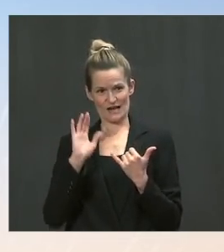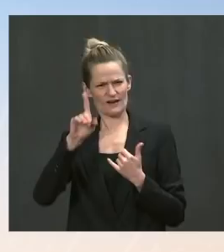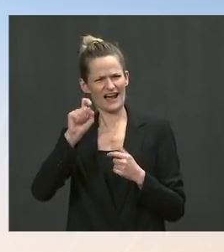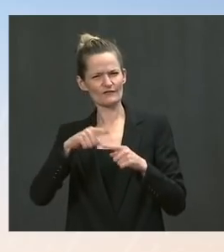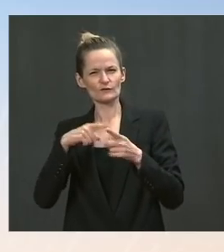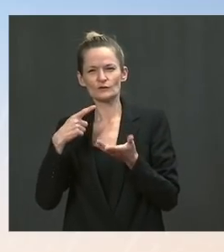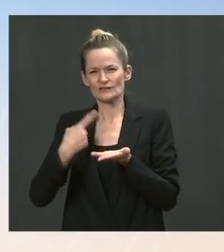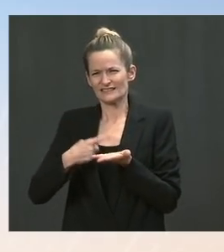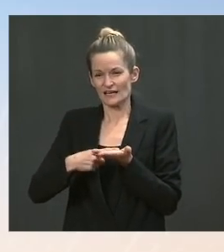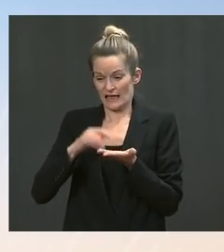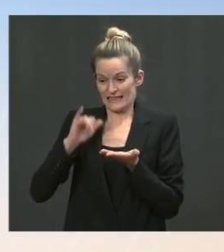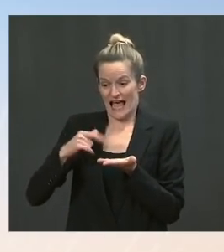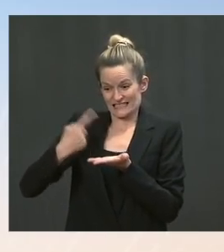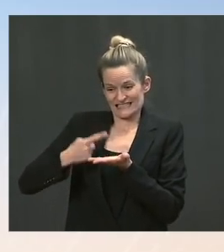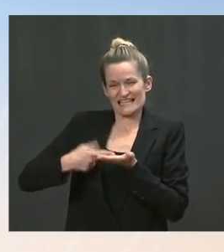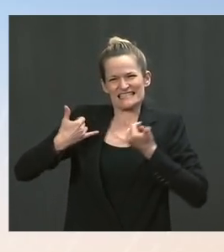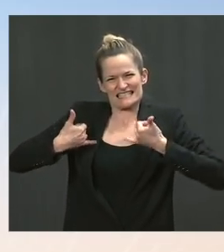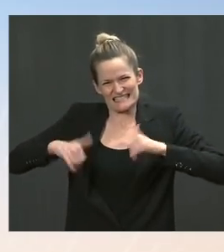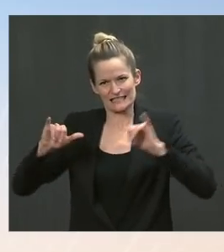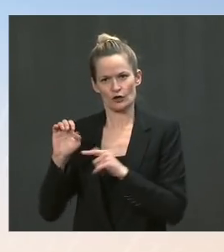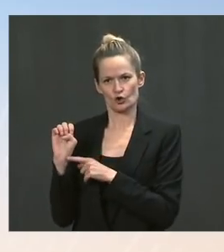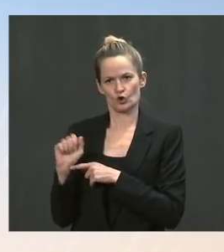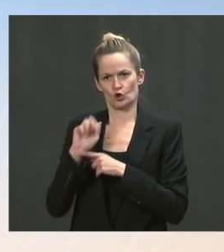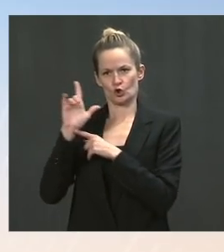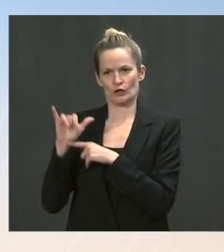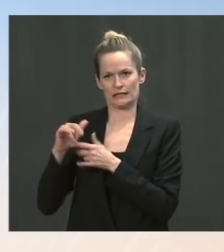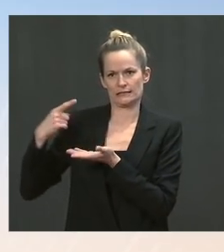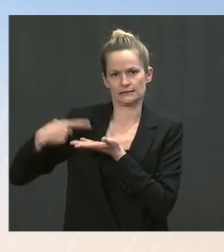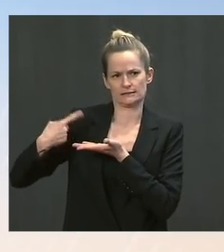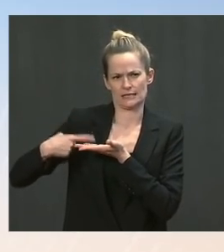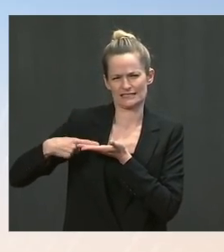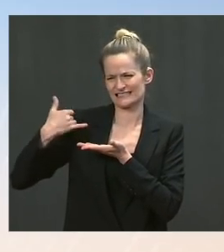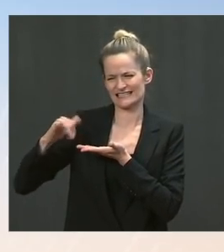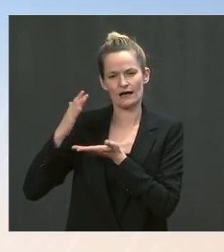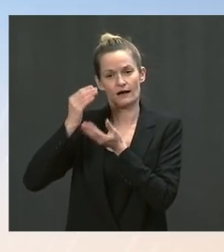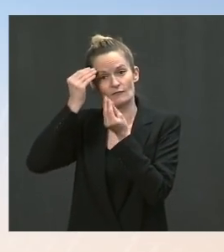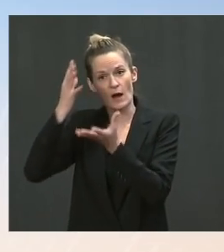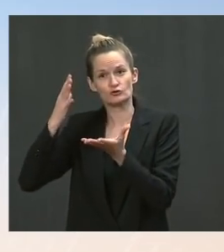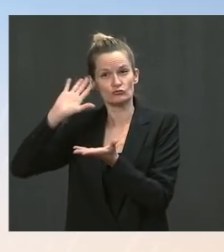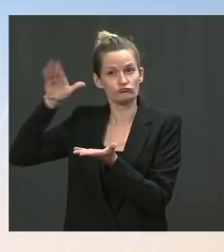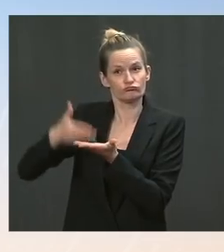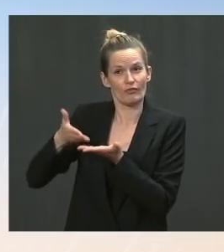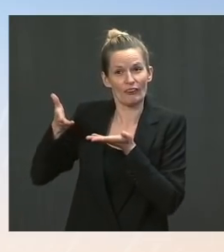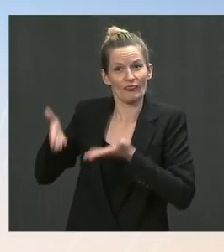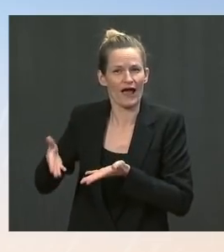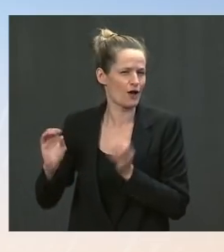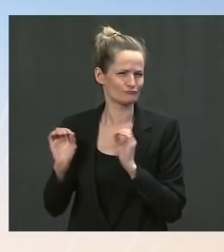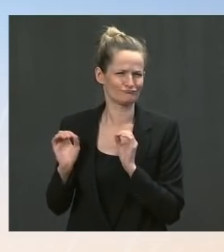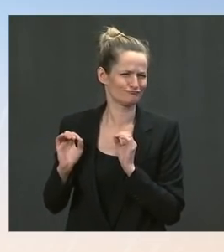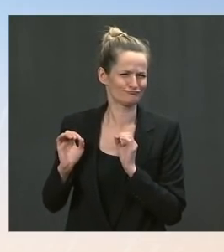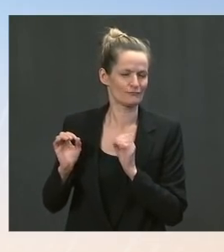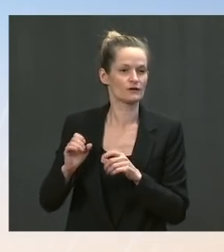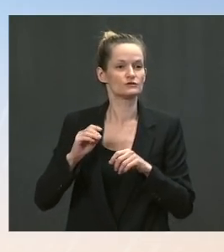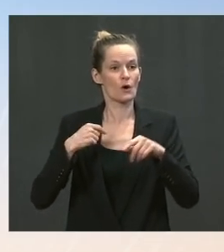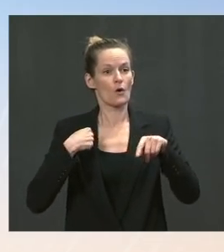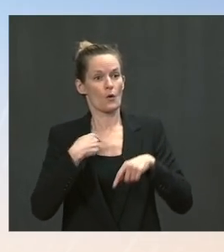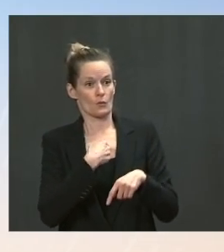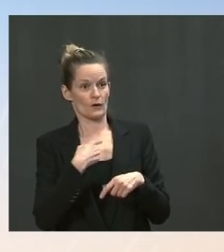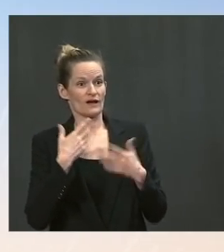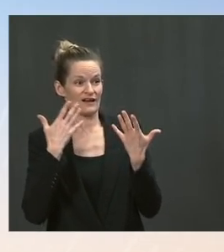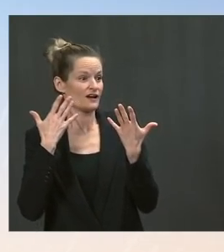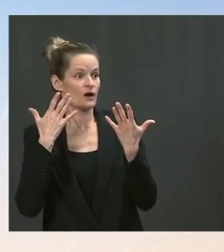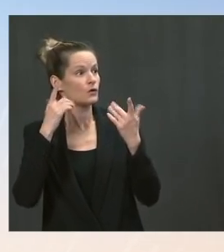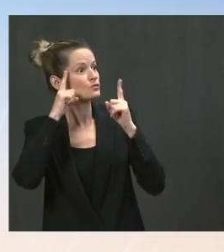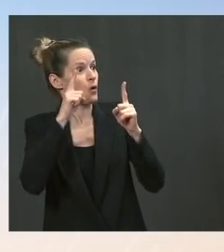pre-decisional discussion. We're going to make decisions from the federal government that we believe will save lives, and we believe will